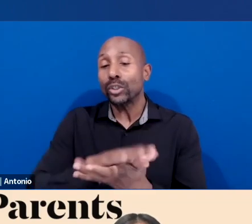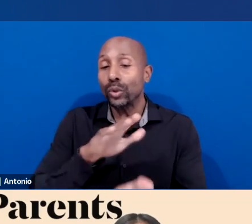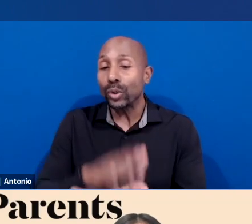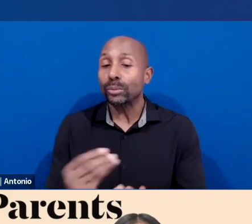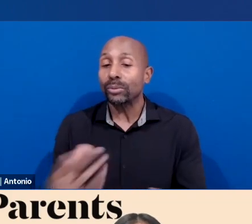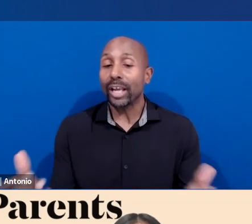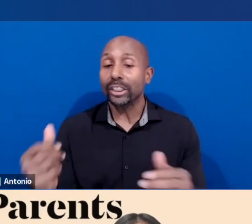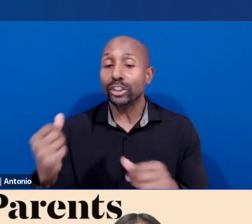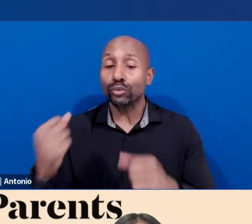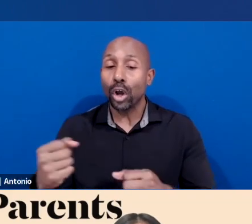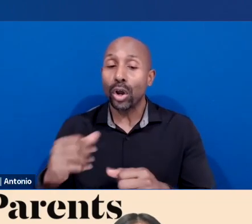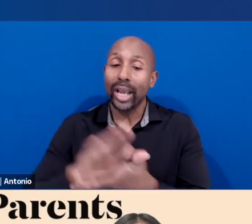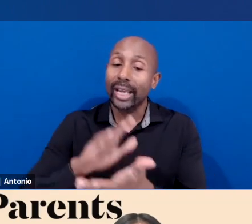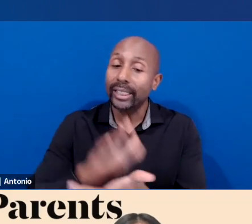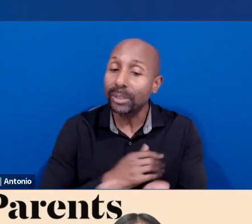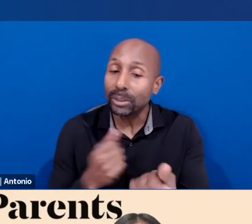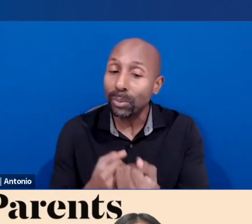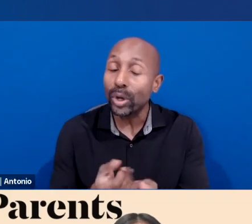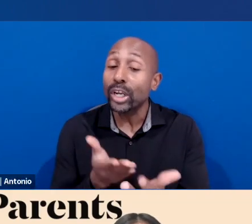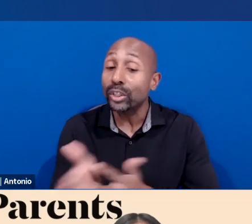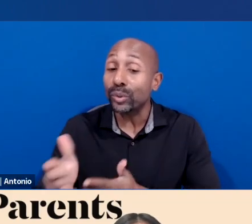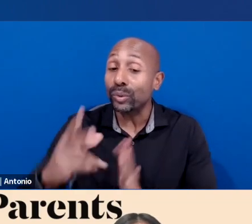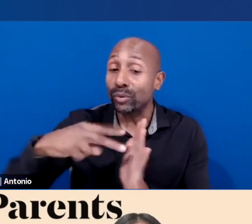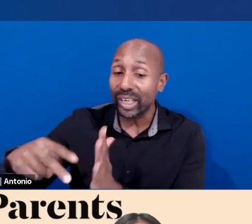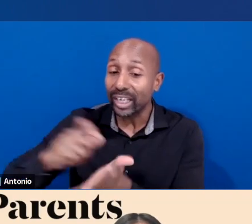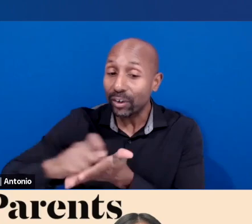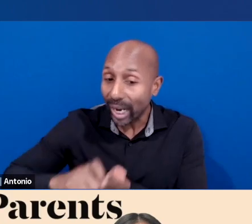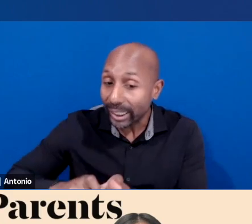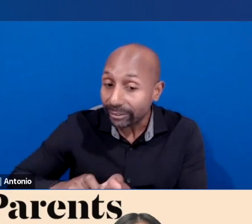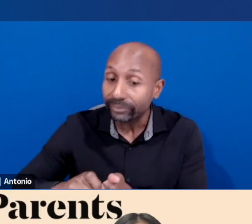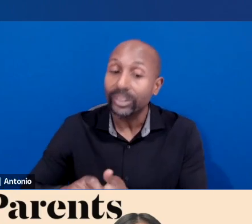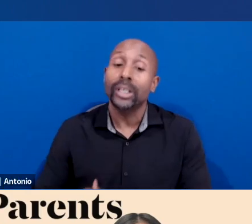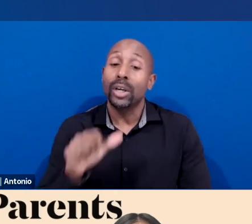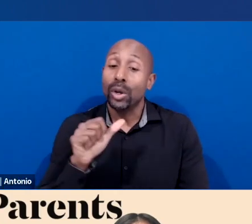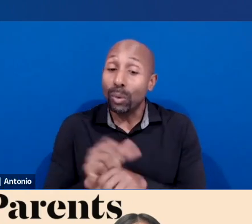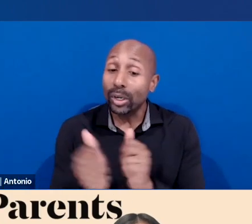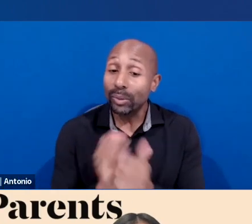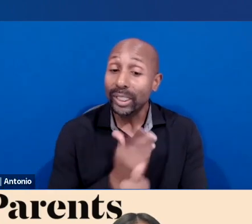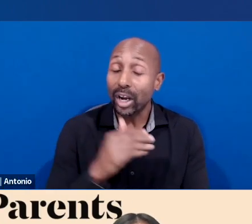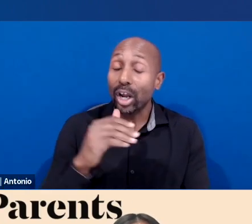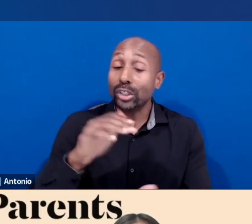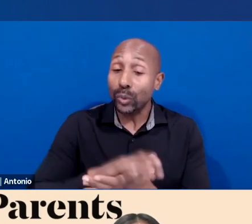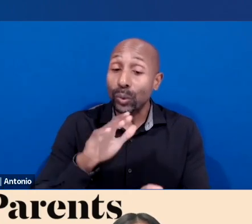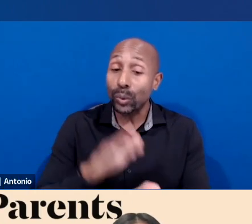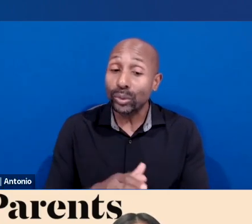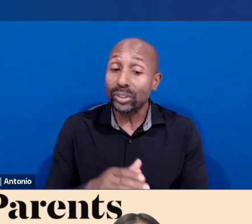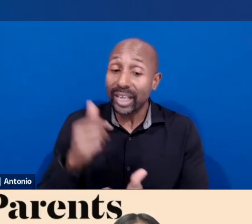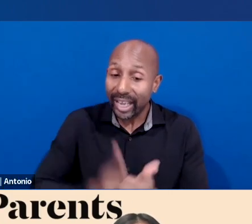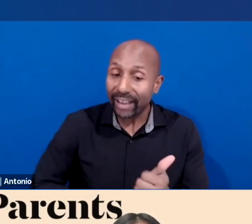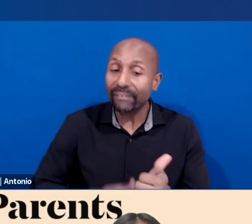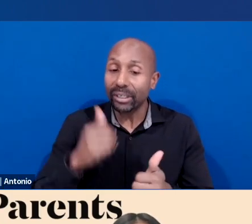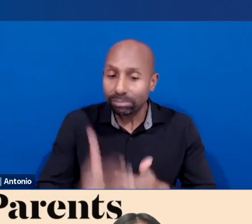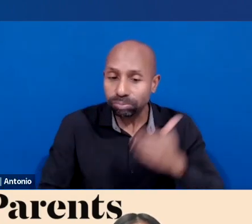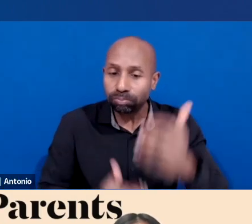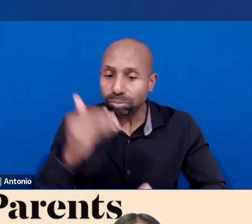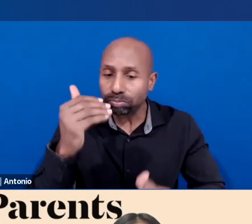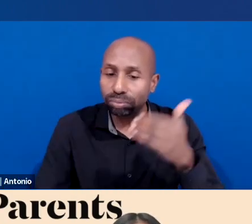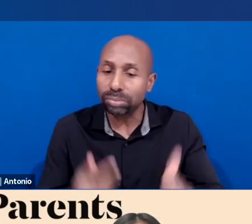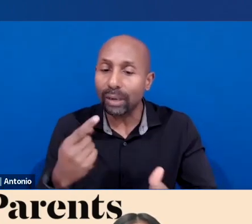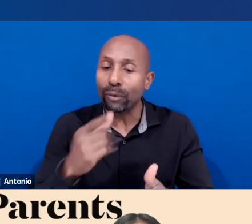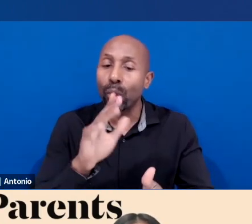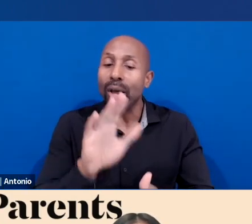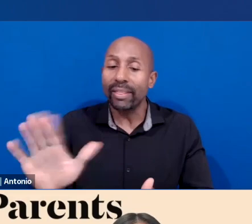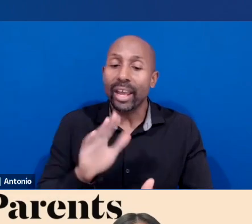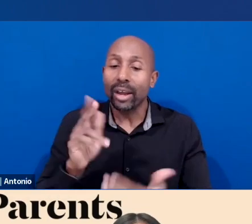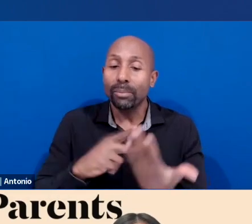The work that we're doing together is important because when we engage as parents and when schools engage, we build a community and we